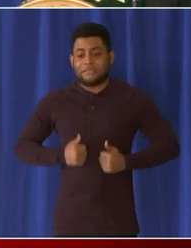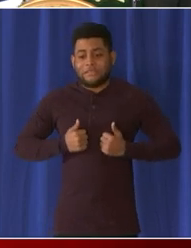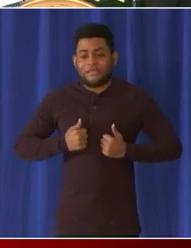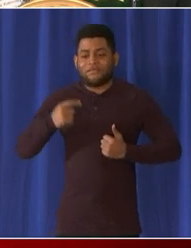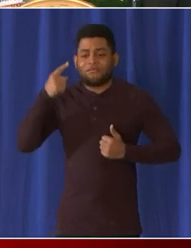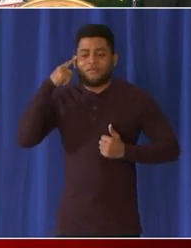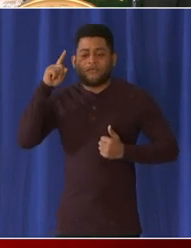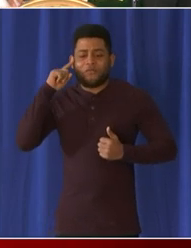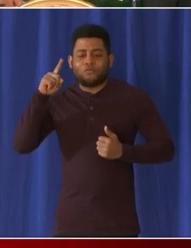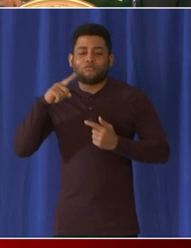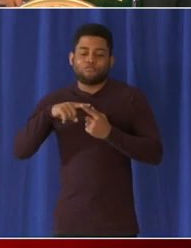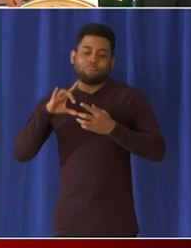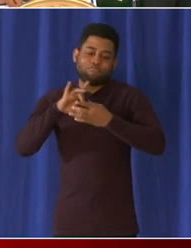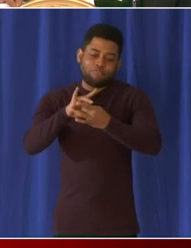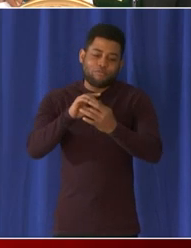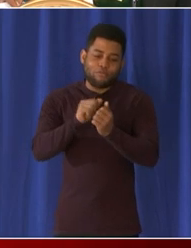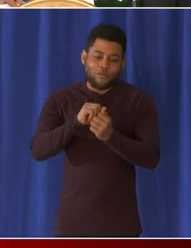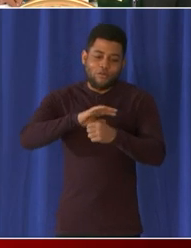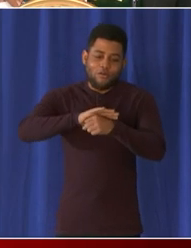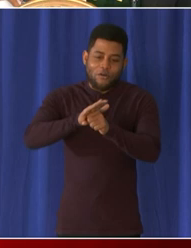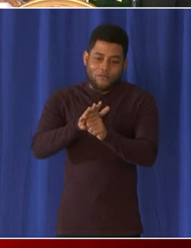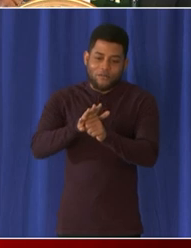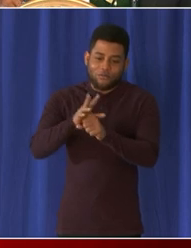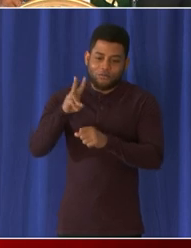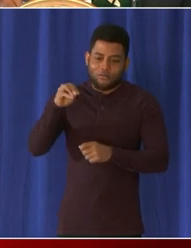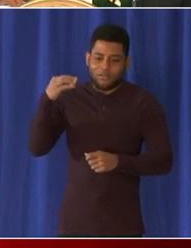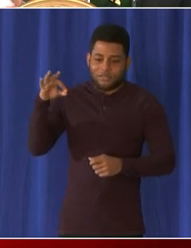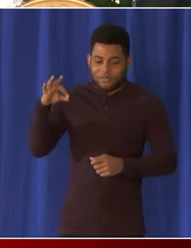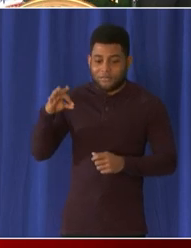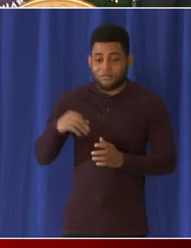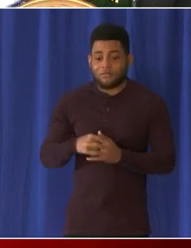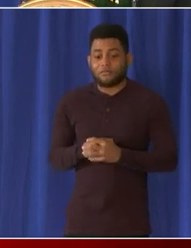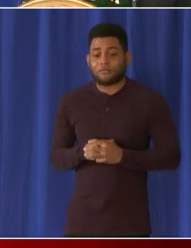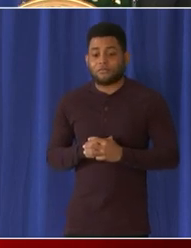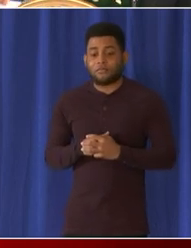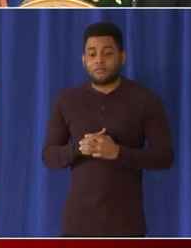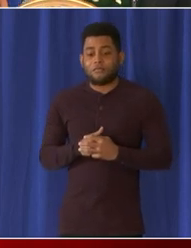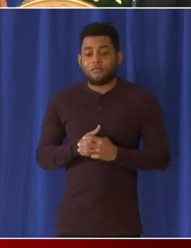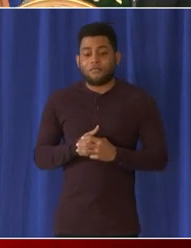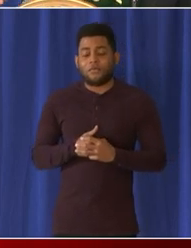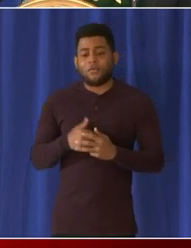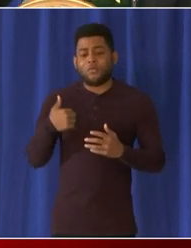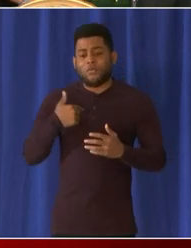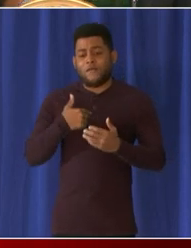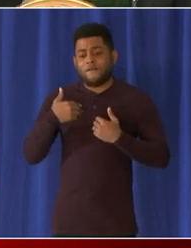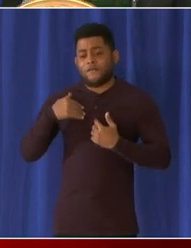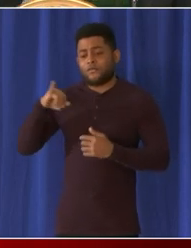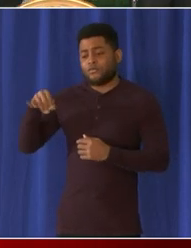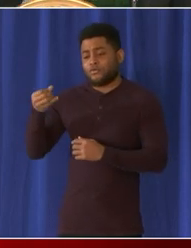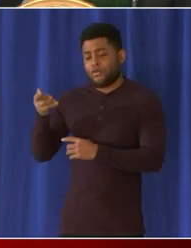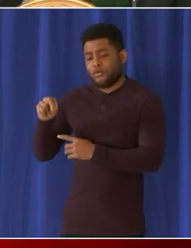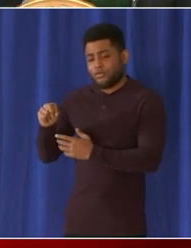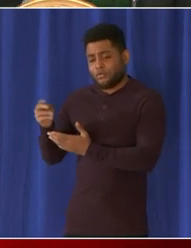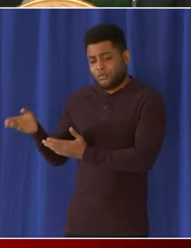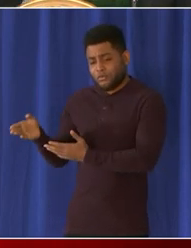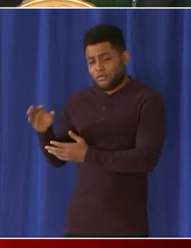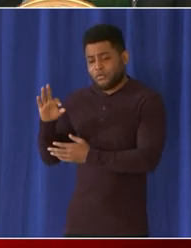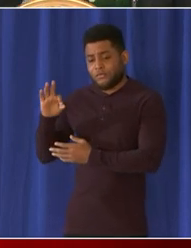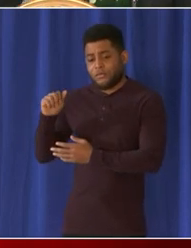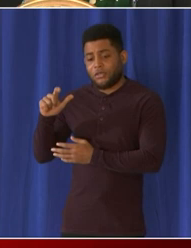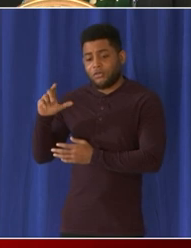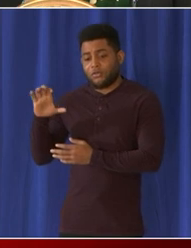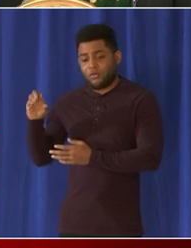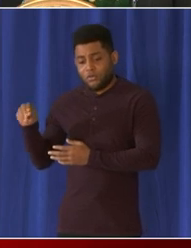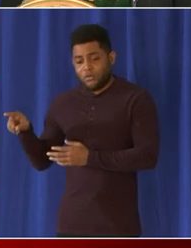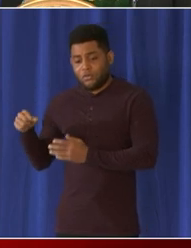-19 and I am joined today by Deputy Mayor John Falcicchio who's the Deputy Mayor for